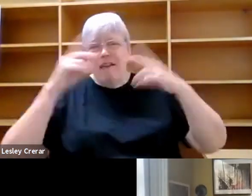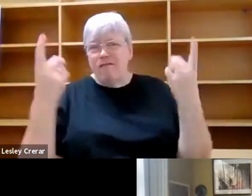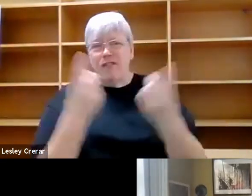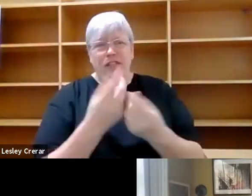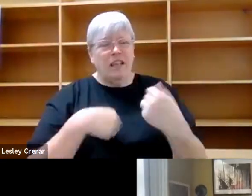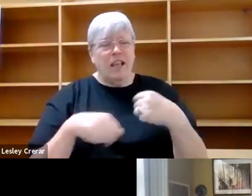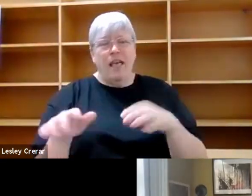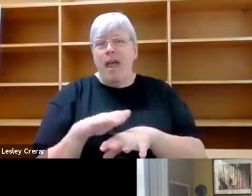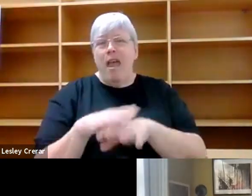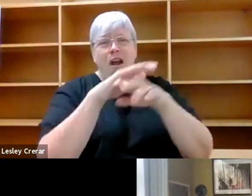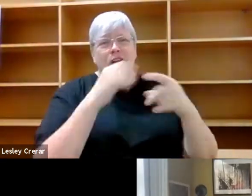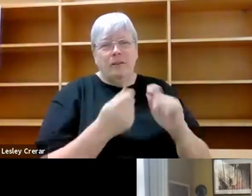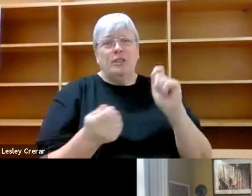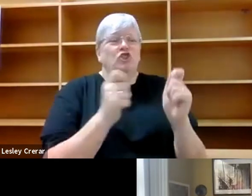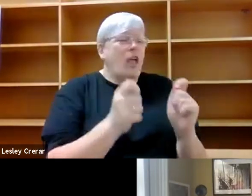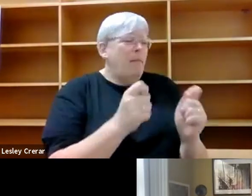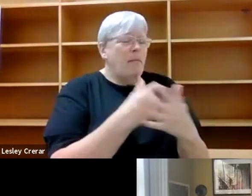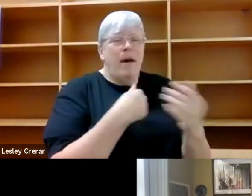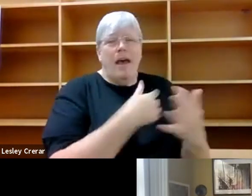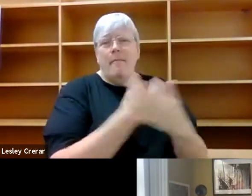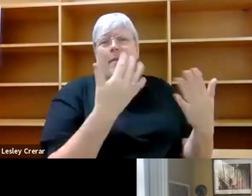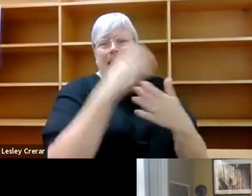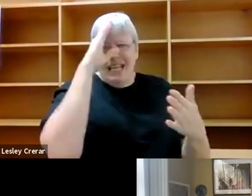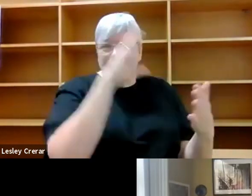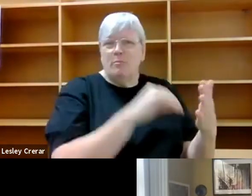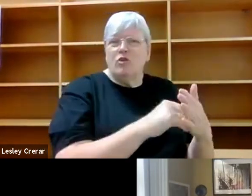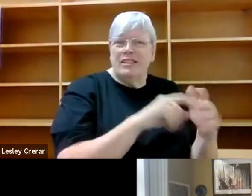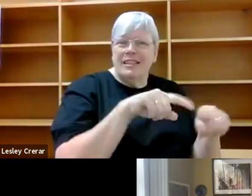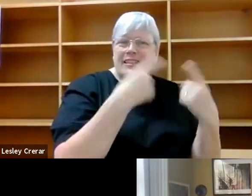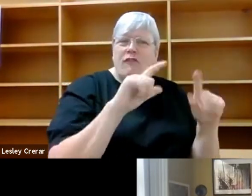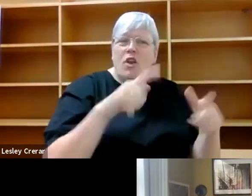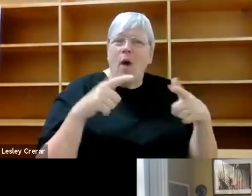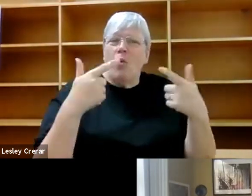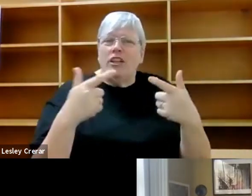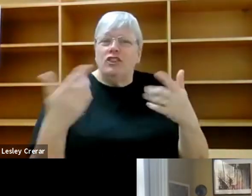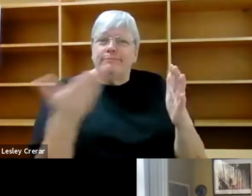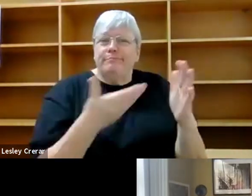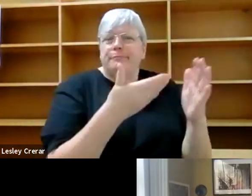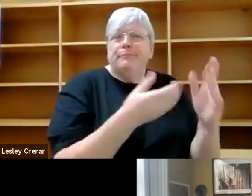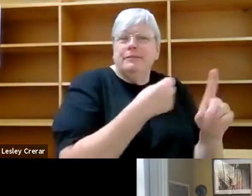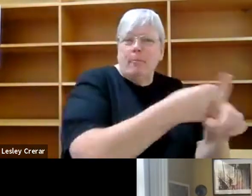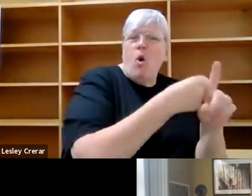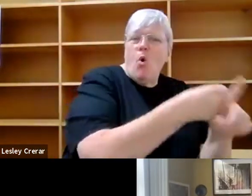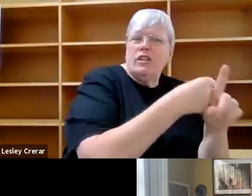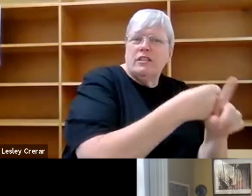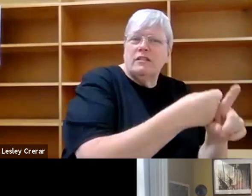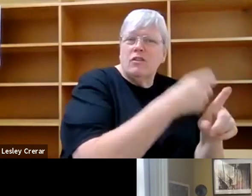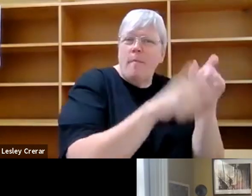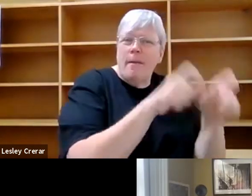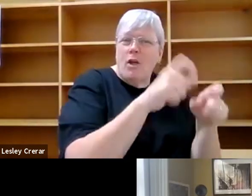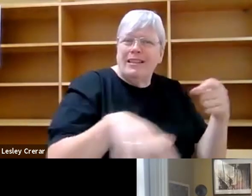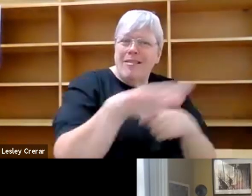is sort of shaped by these many like, like layers of languages like imposed on, on people and land.